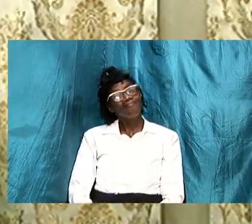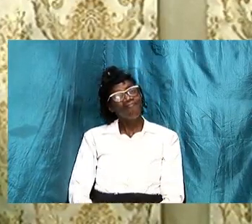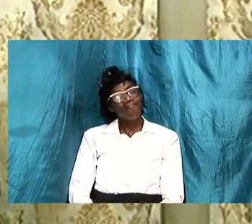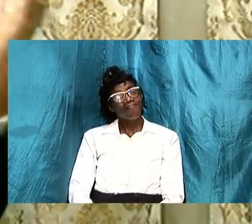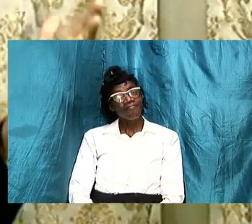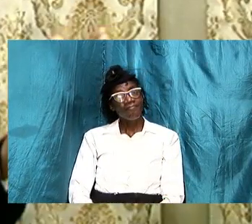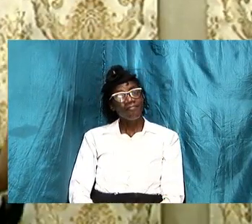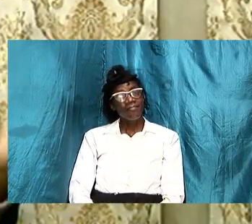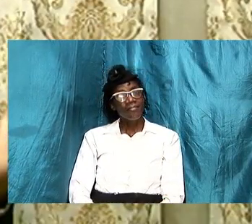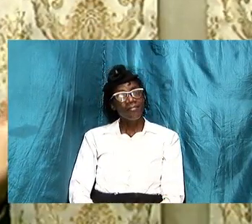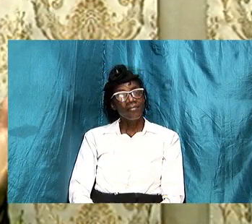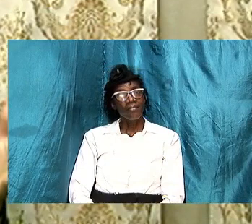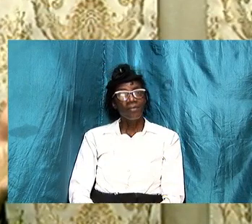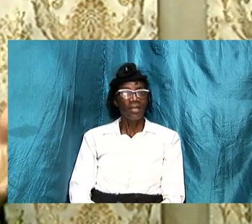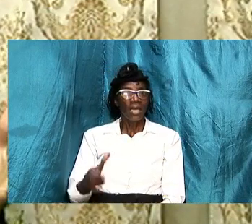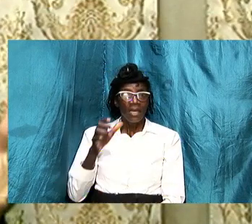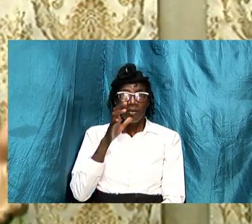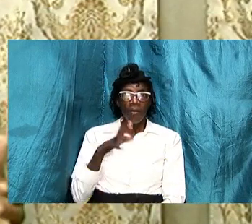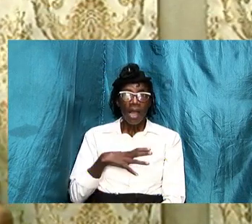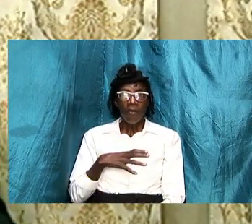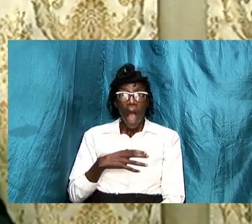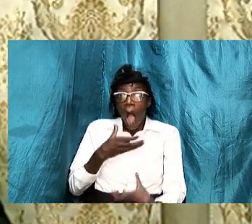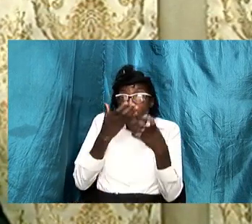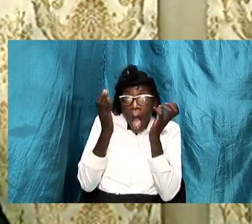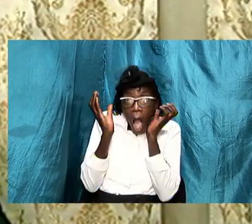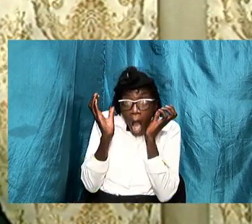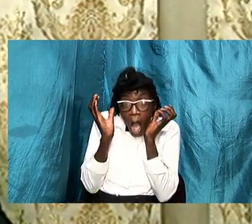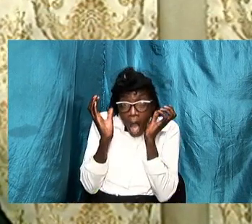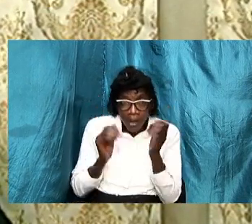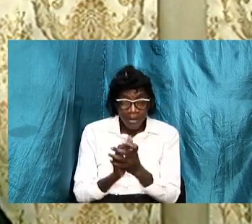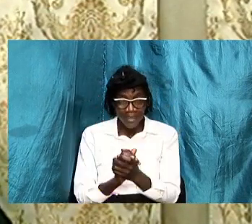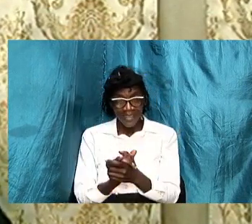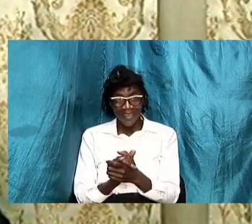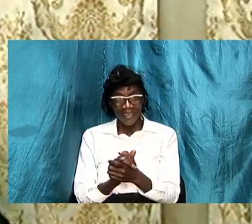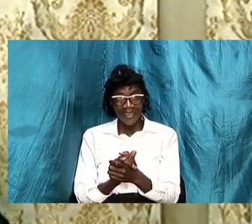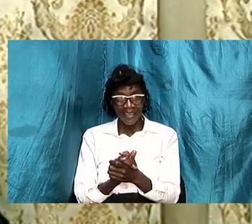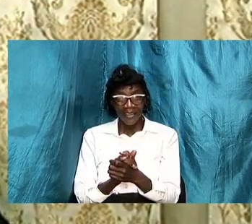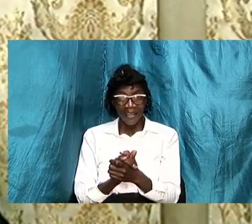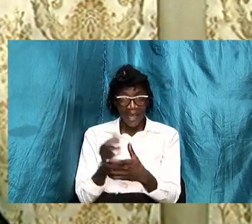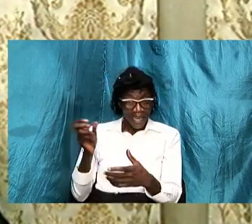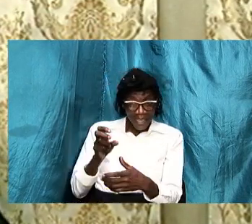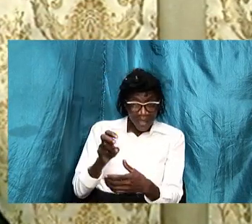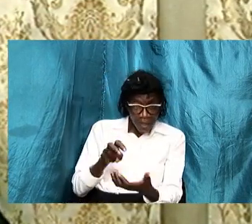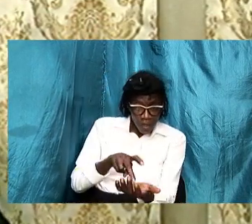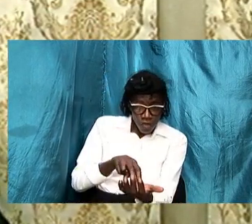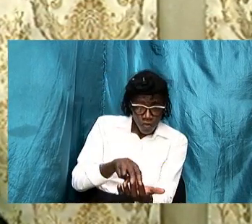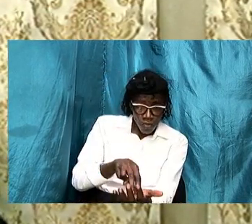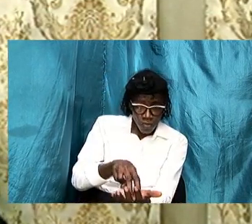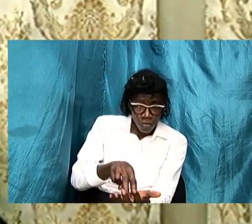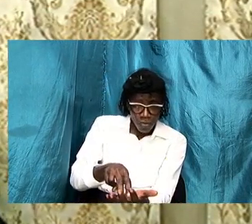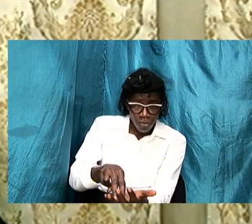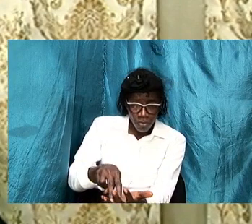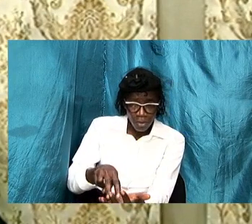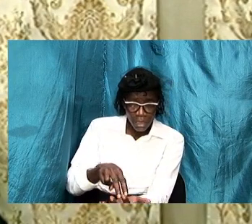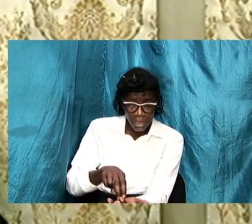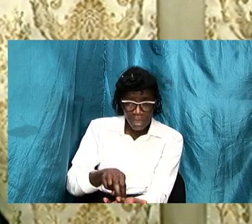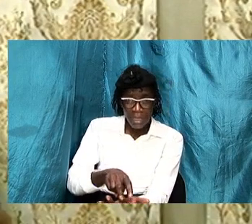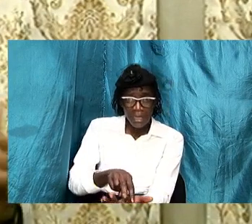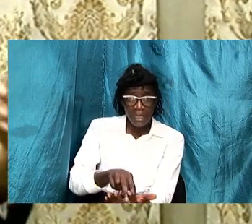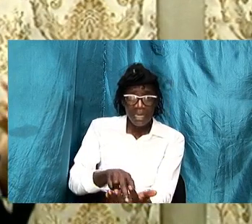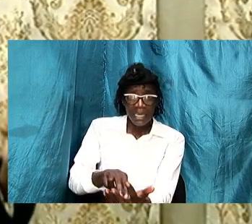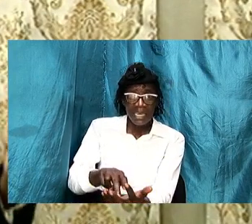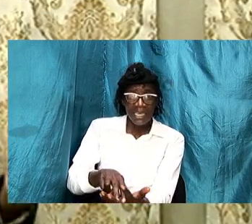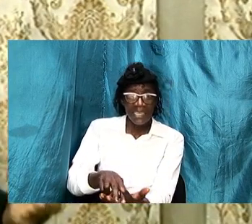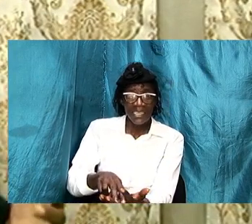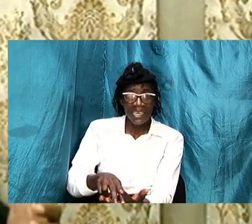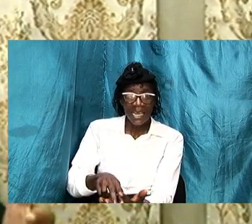she scream at a roach or a lizard and